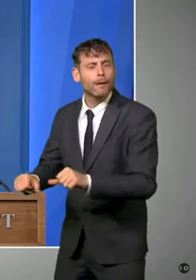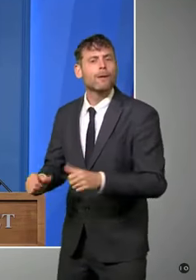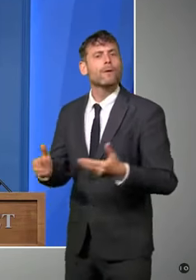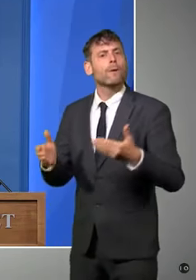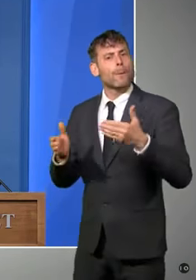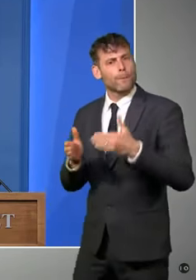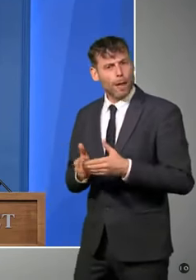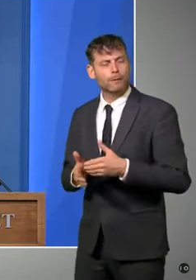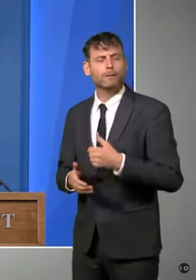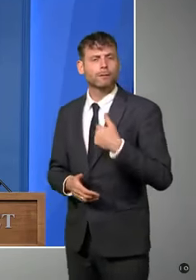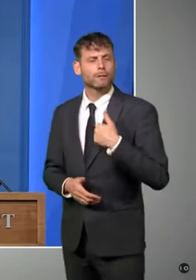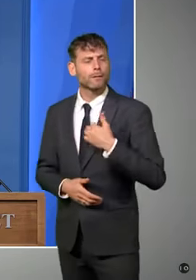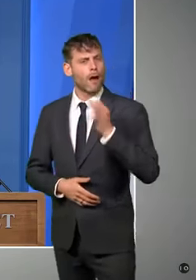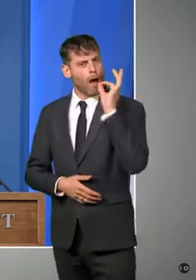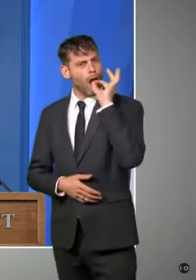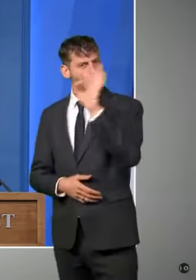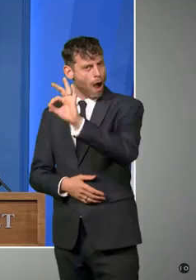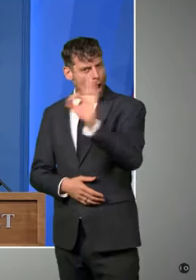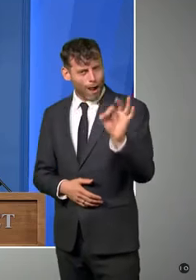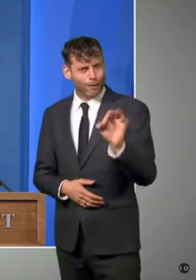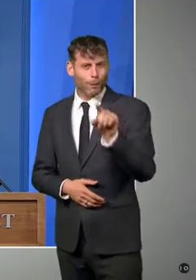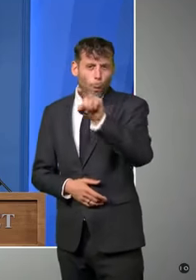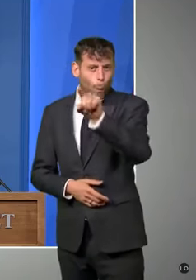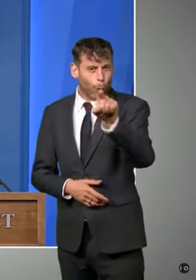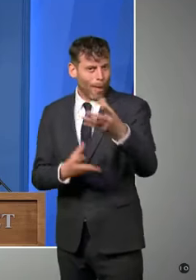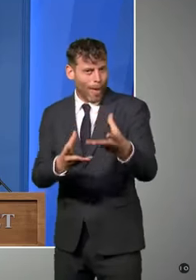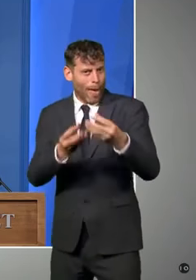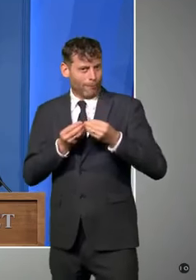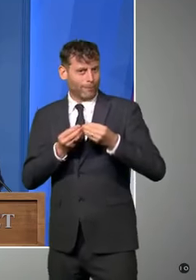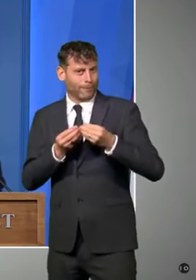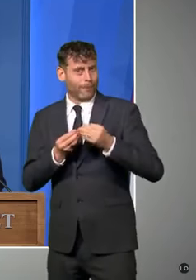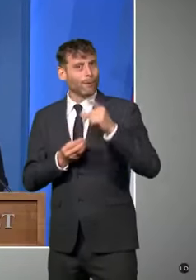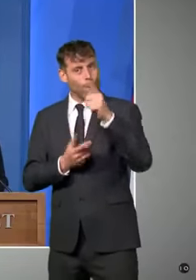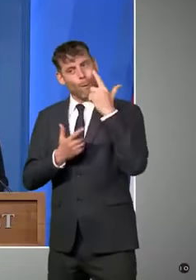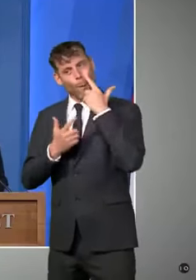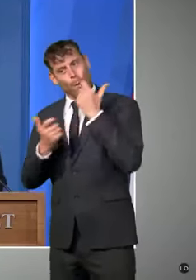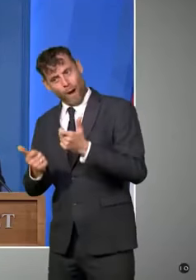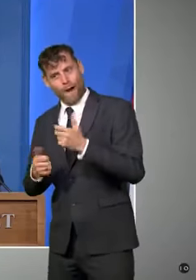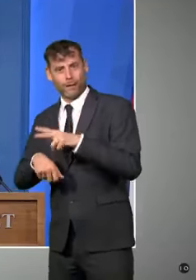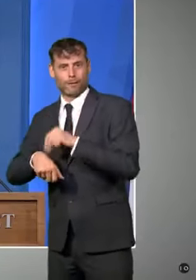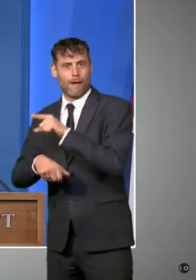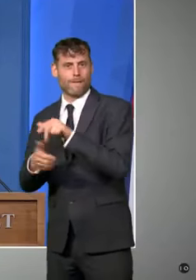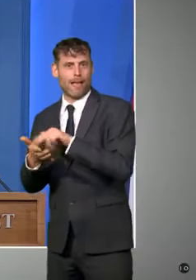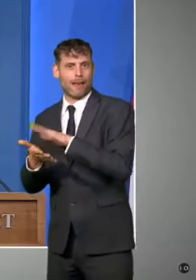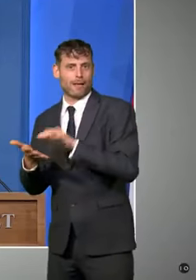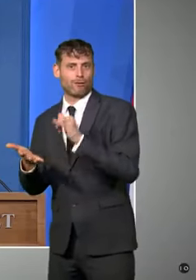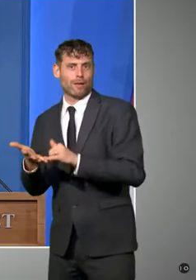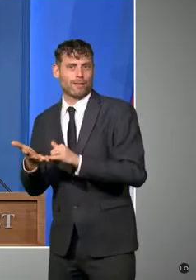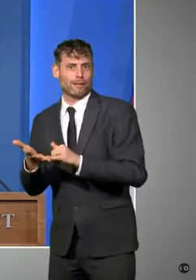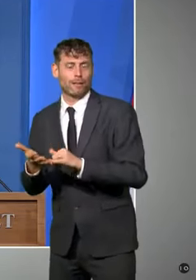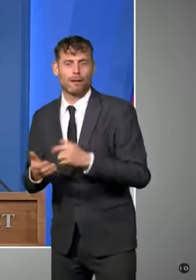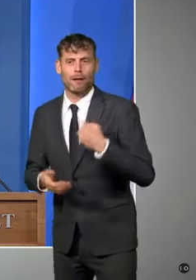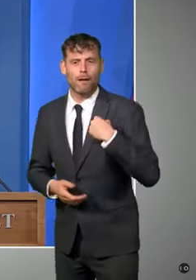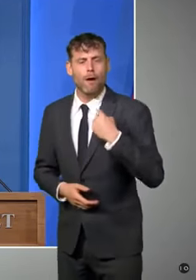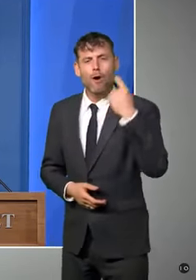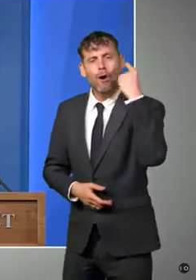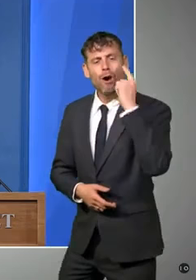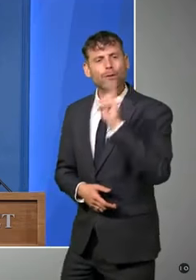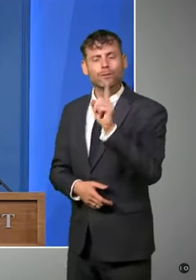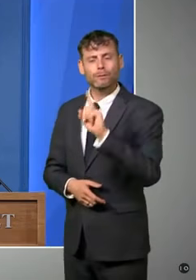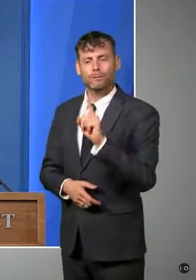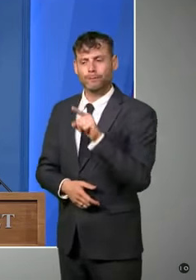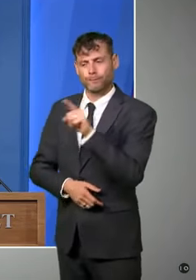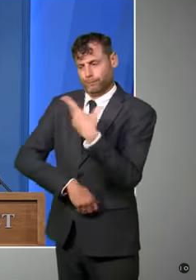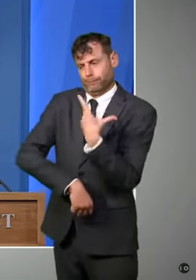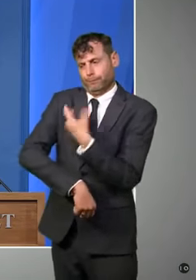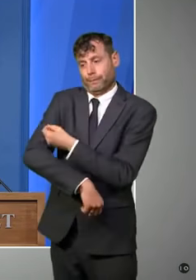this really challenging time. I heard today that a group of people were protesting outside a mobile vaccination bus in